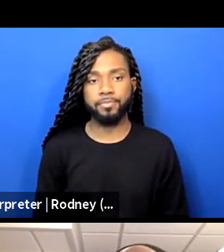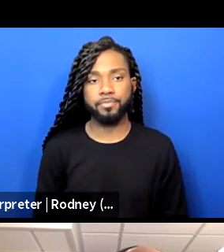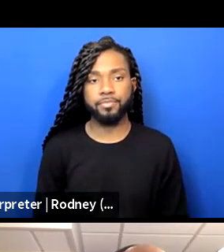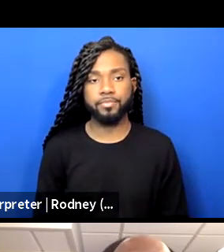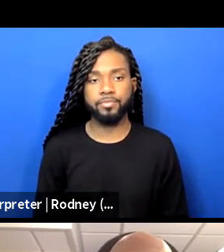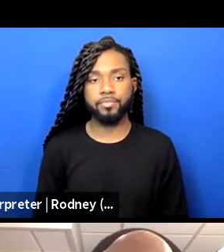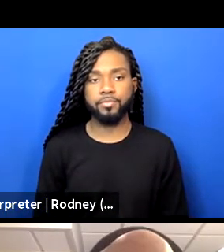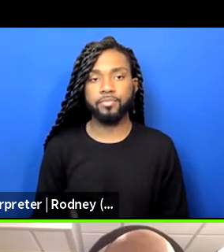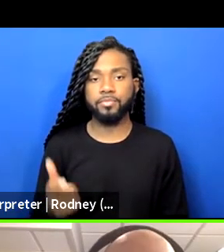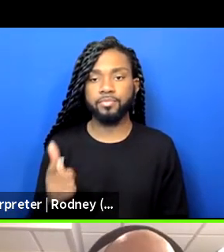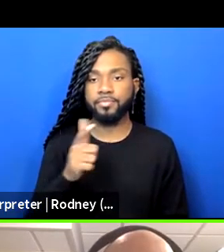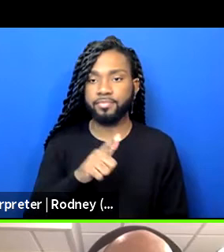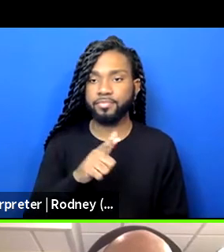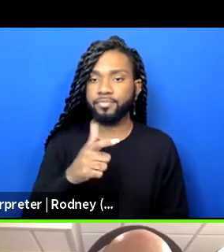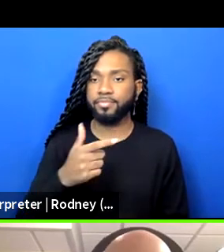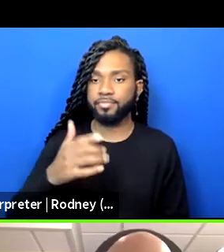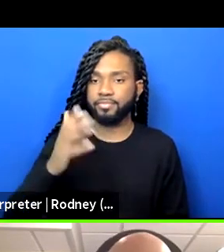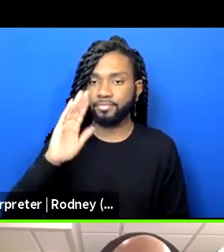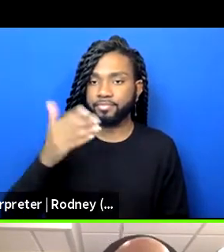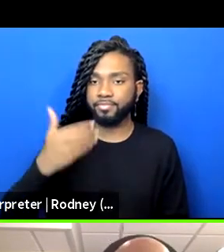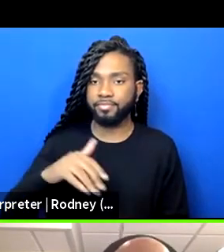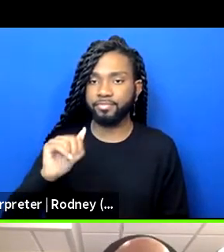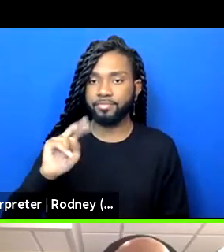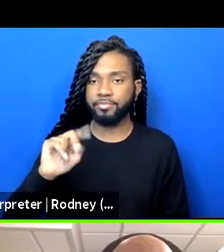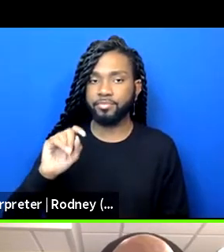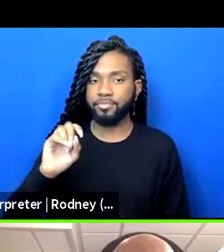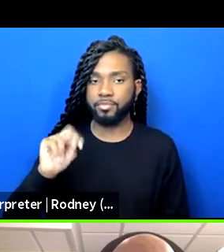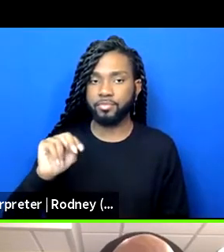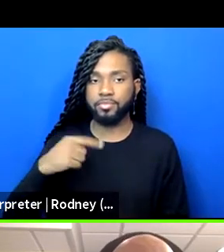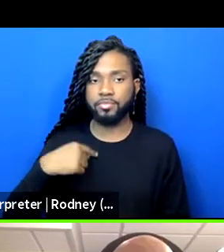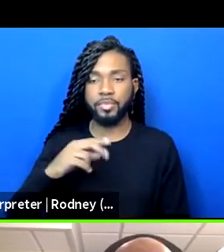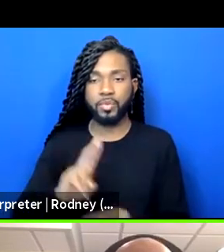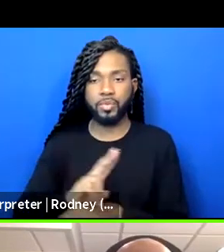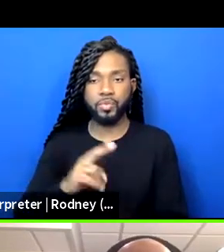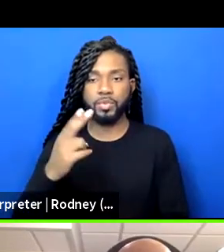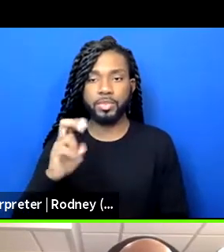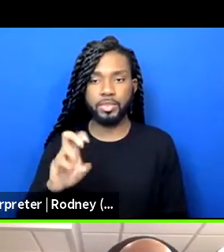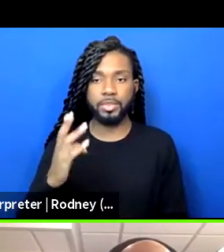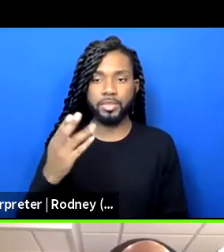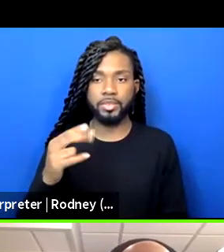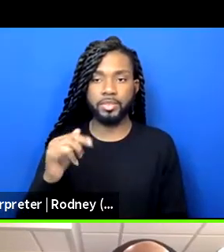My name's Anton. I use he, him pronouns.